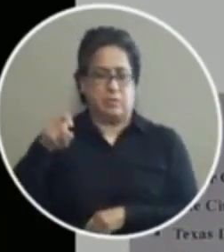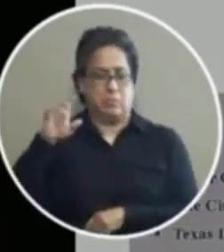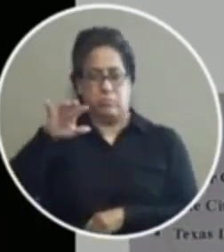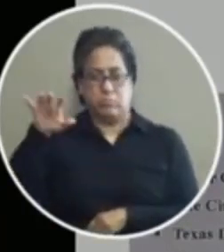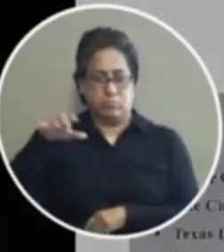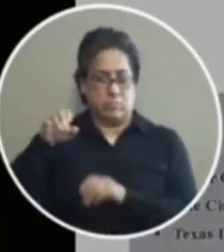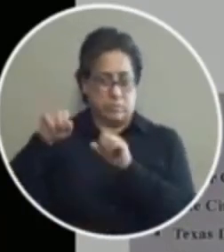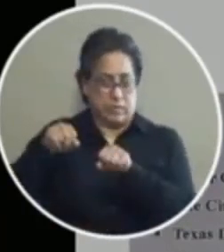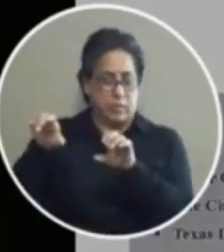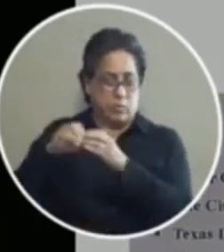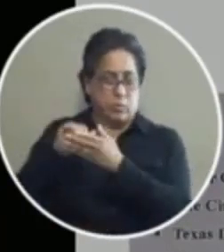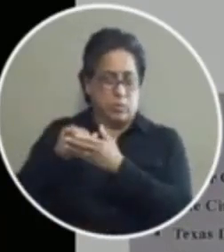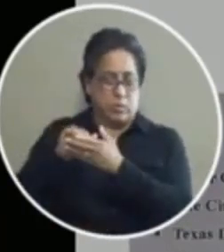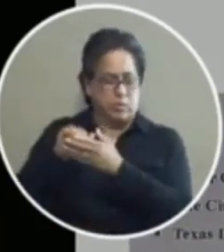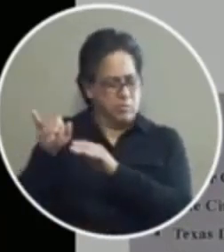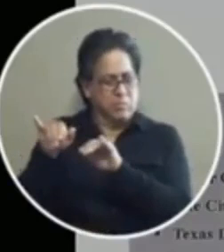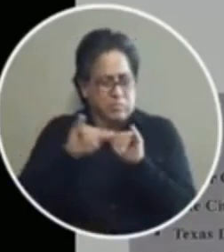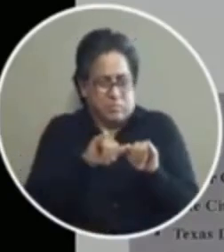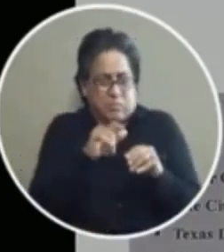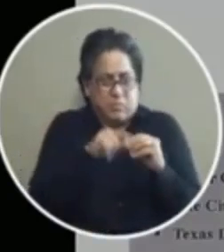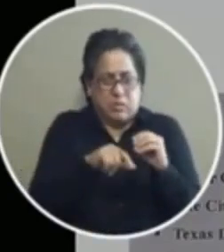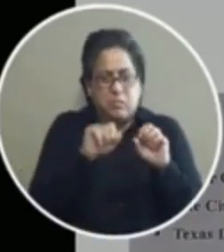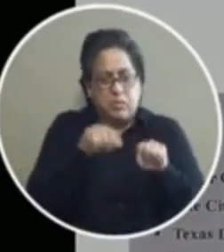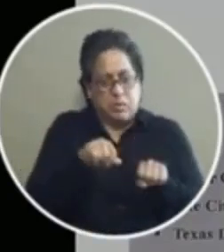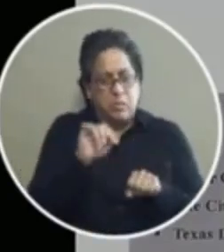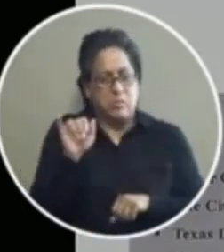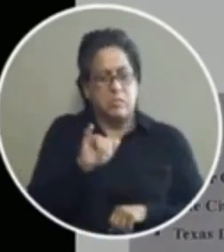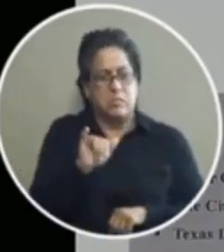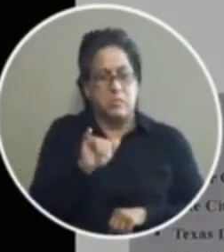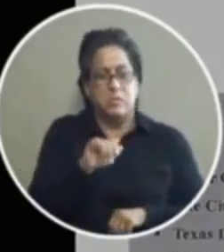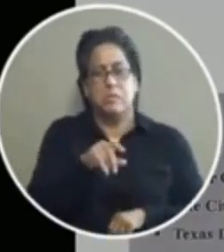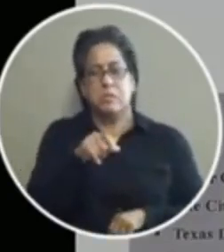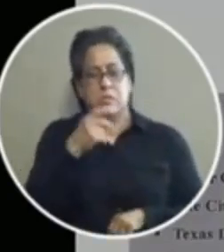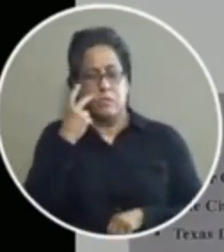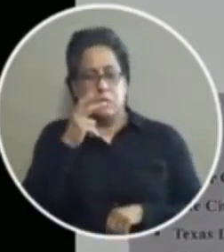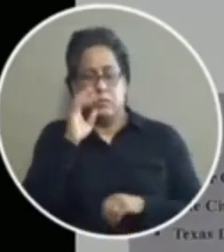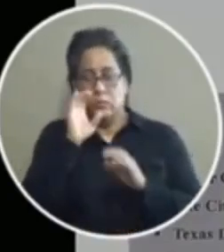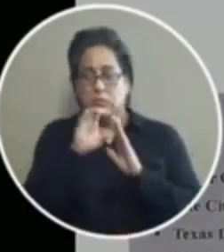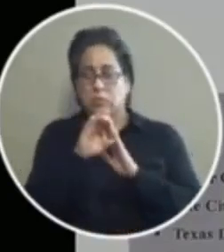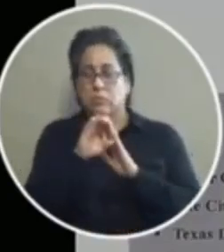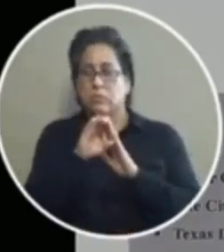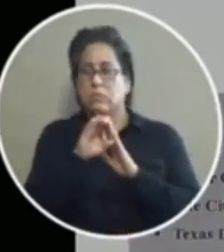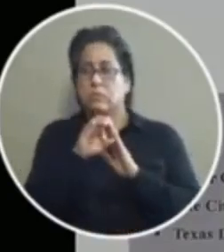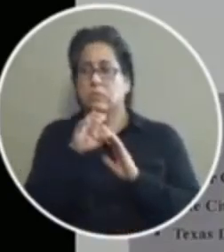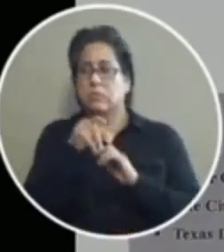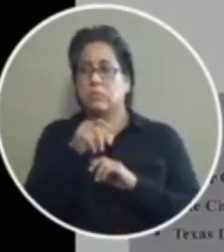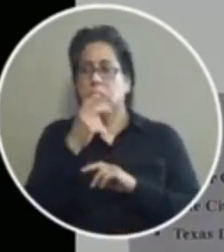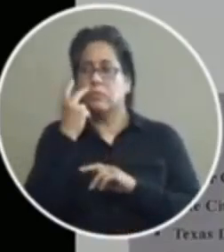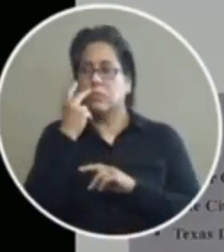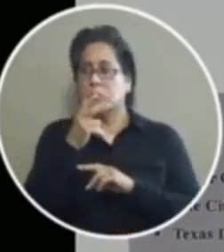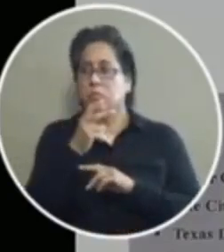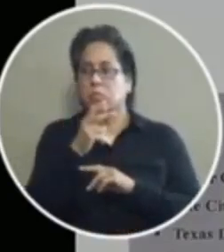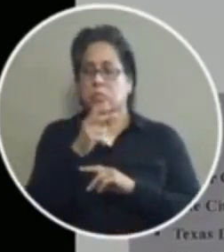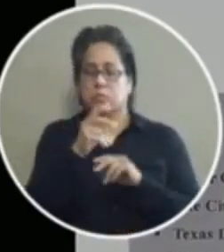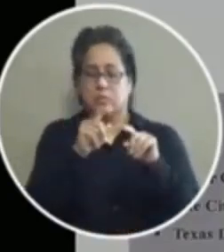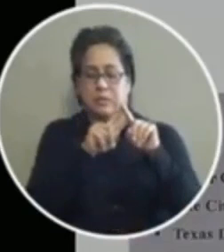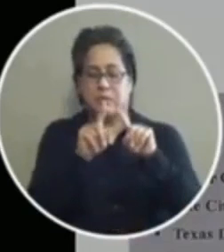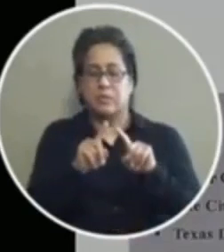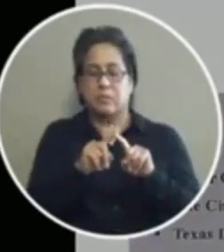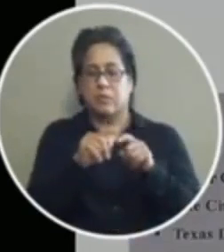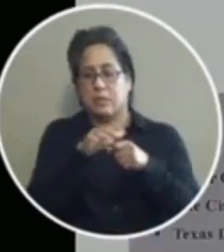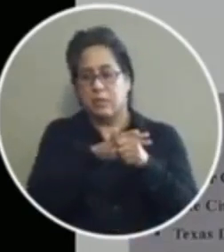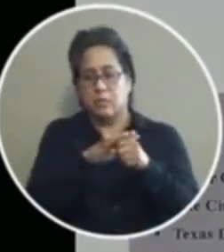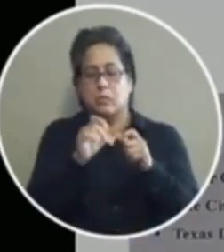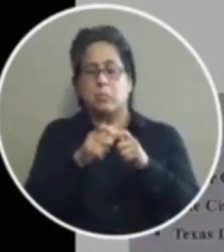can do it so can we um if you look at the slide you see the biggest counties throughout texas